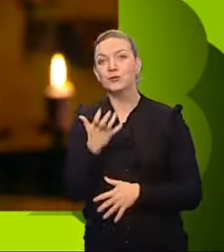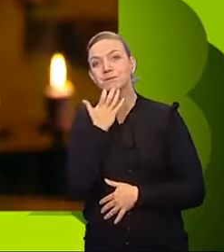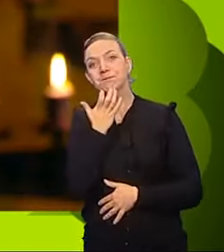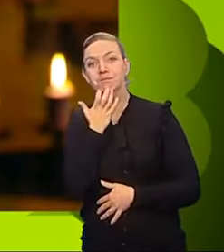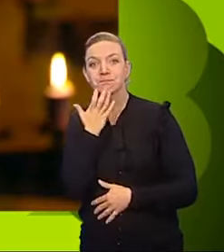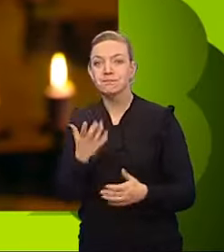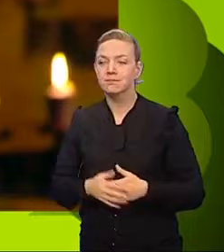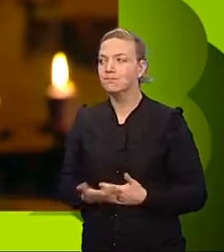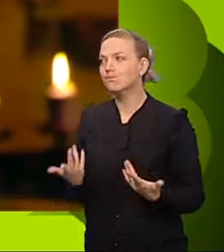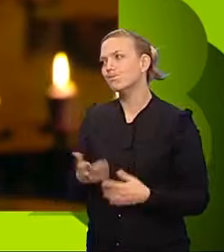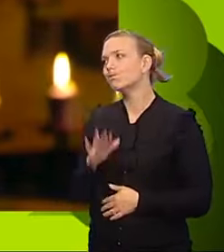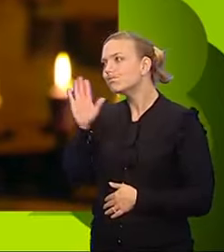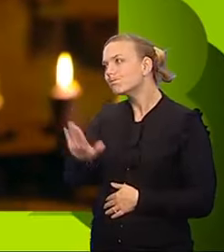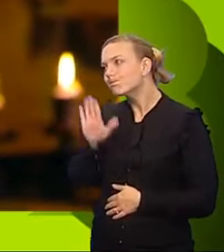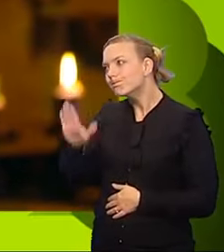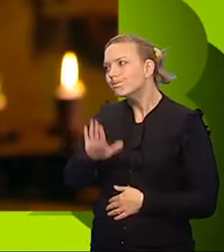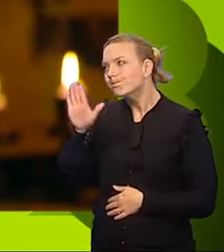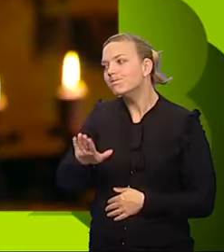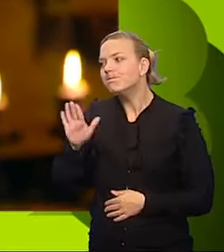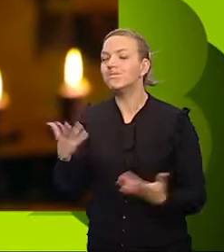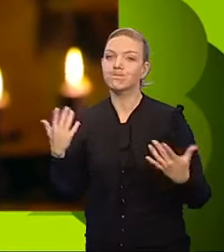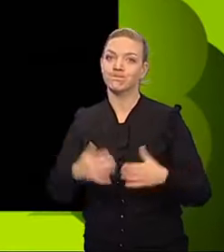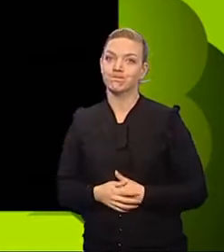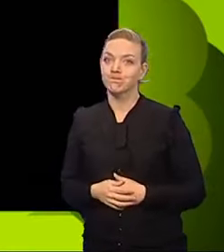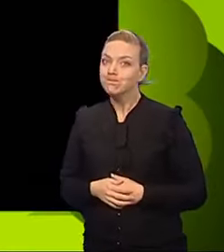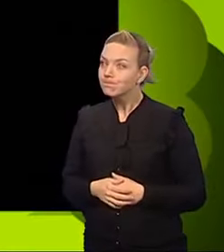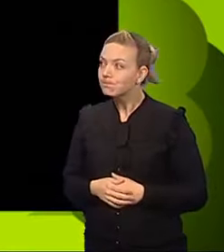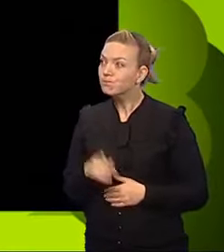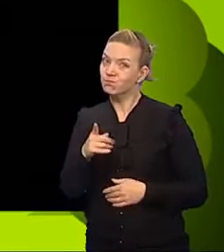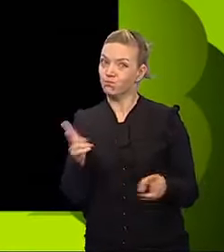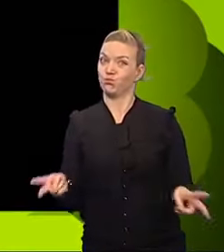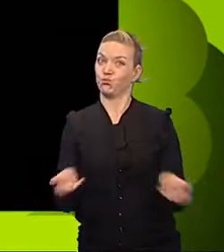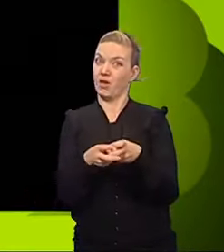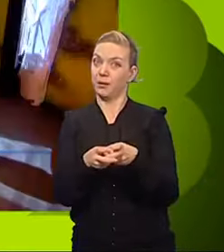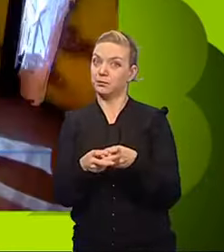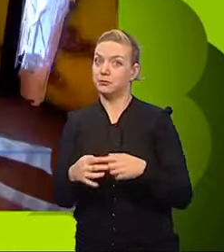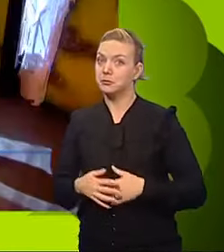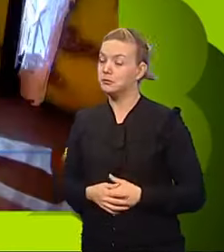with it. Poor, unfortunate Brianna. You're trapped!